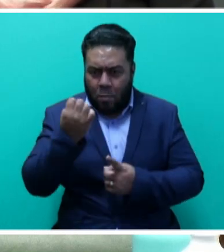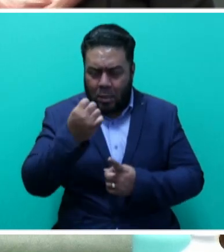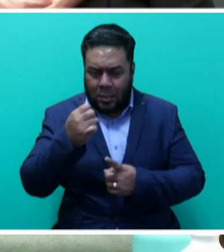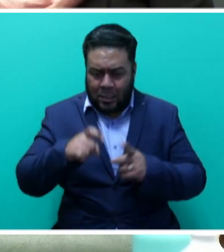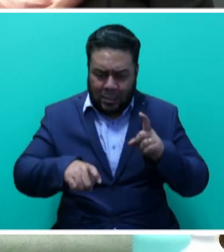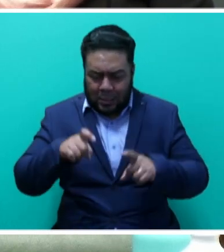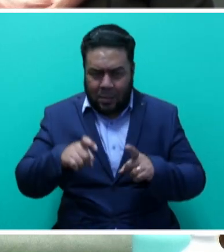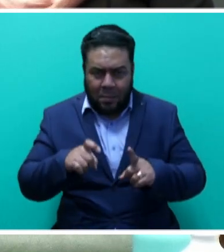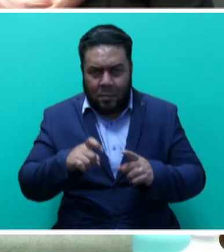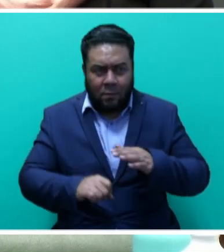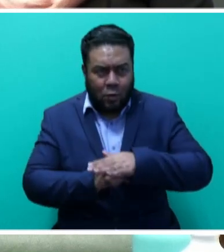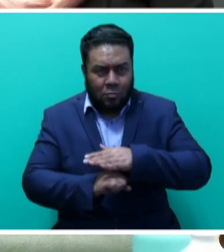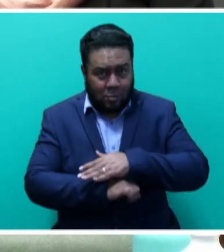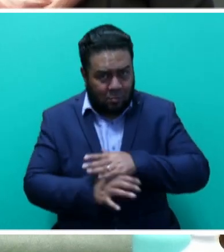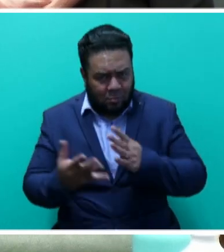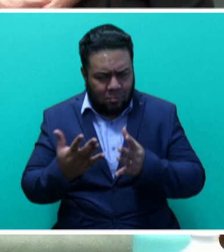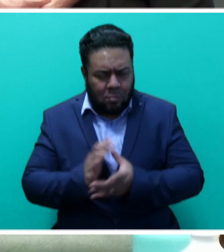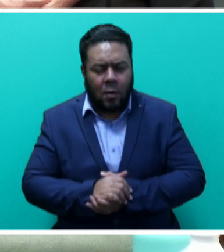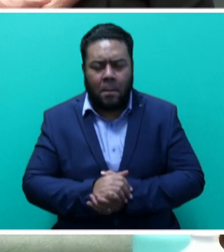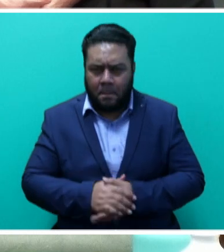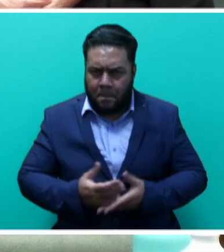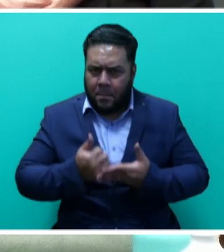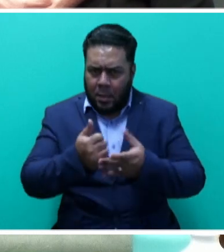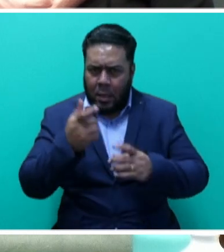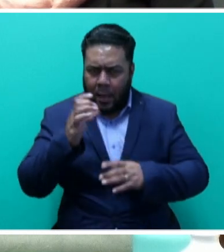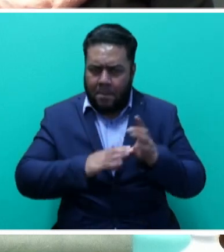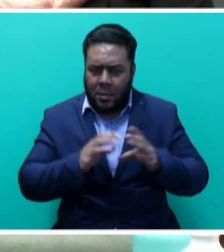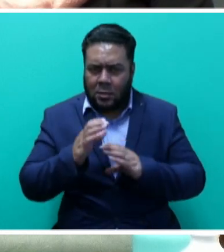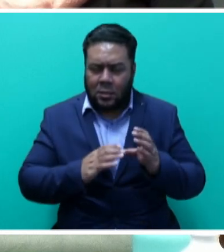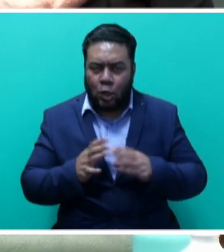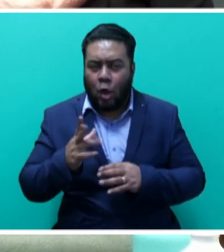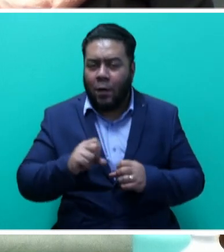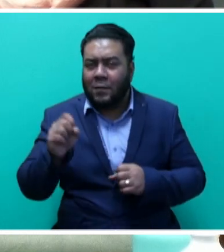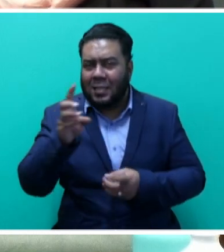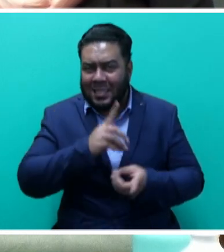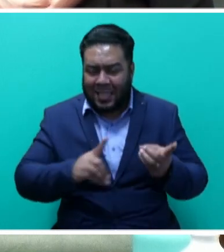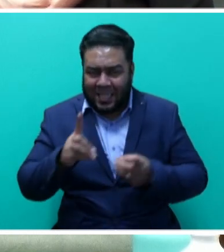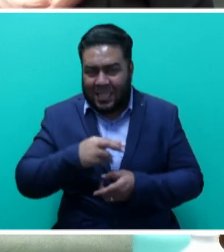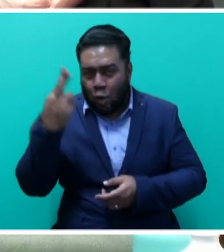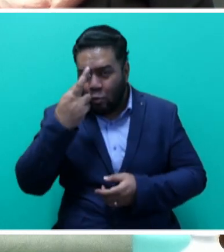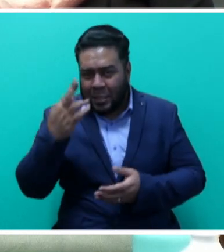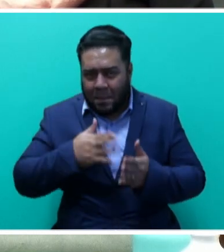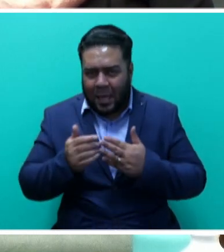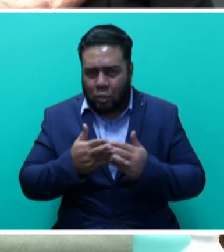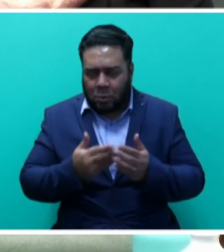in particular enhancing the capacity of disaster risk management.